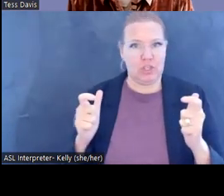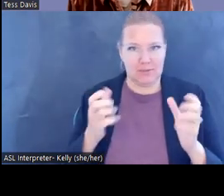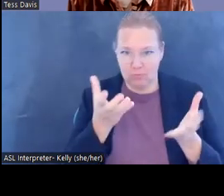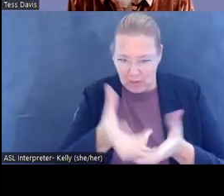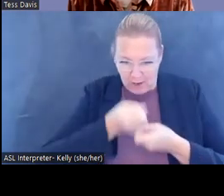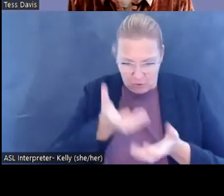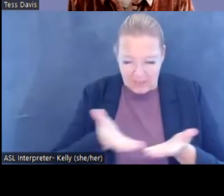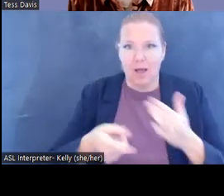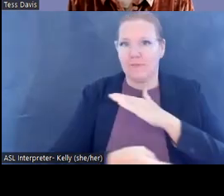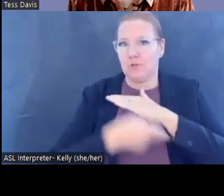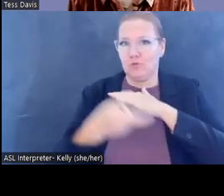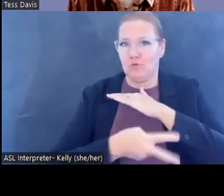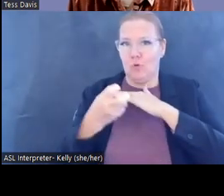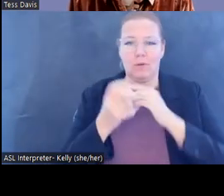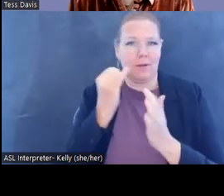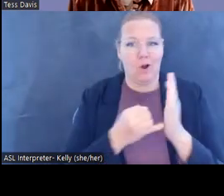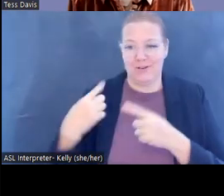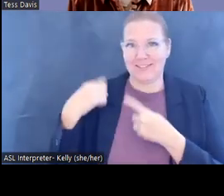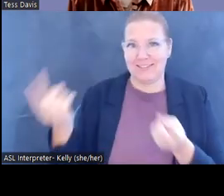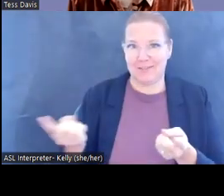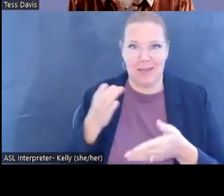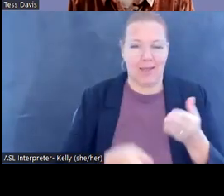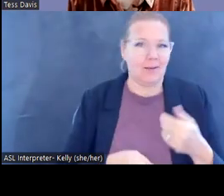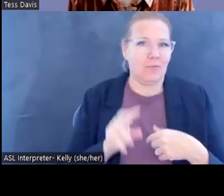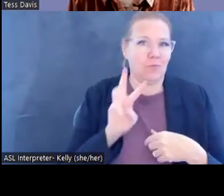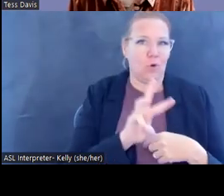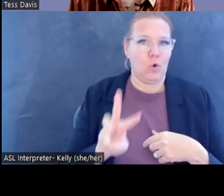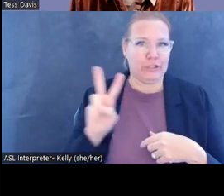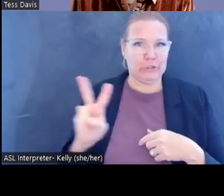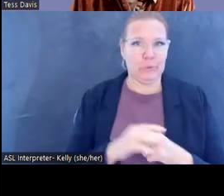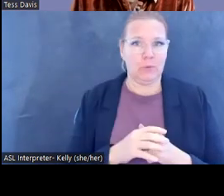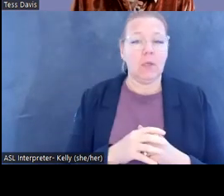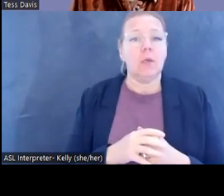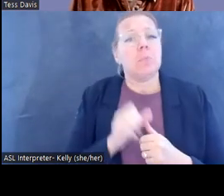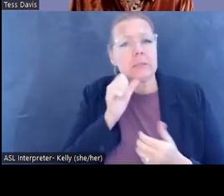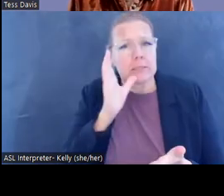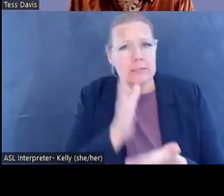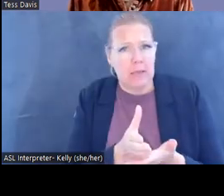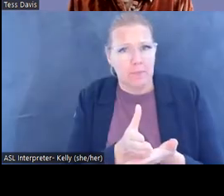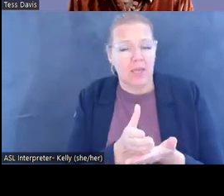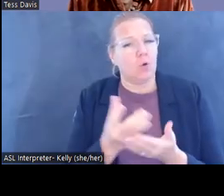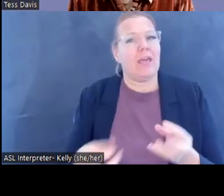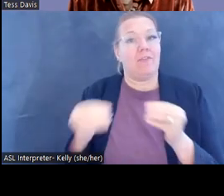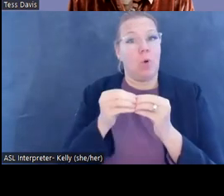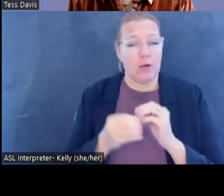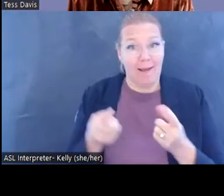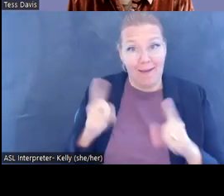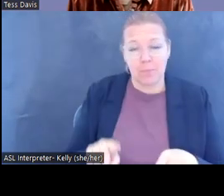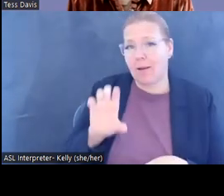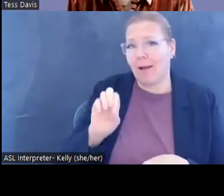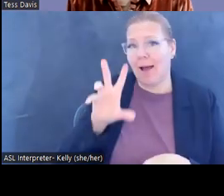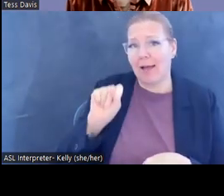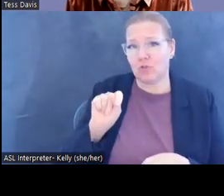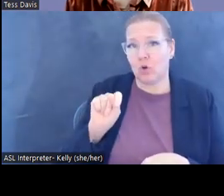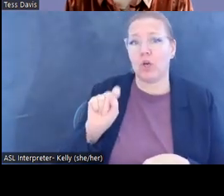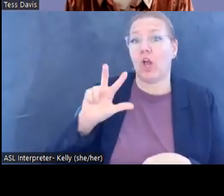since the end of the Second World War. But this wasn't the end of the story either. Slide. On October 20, sorry,